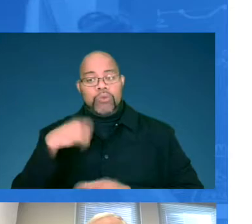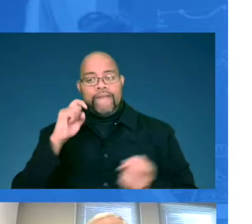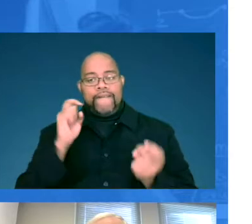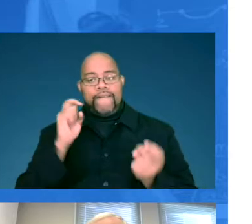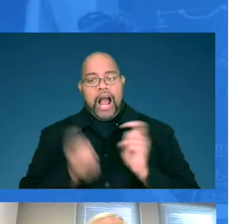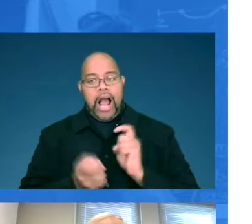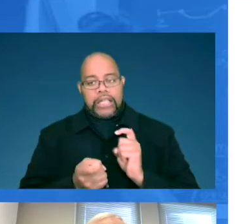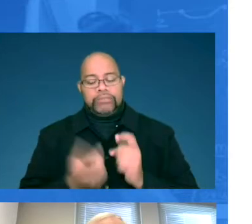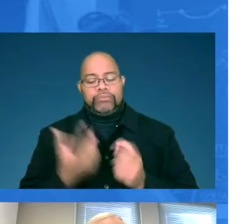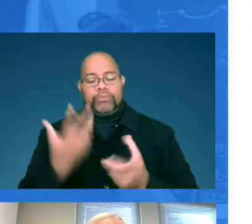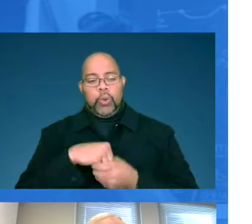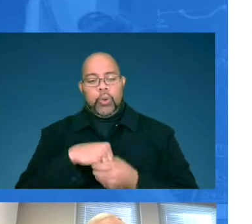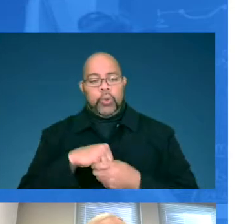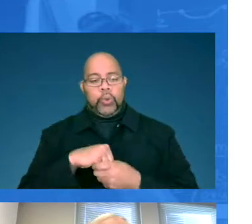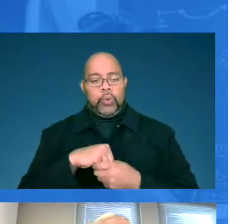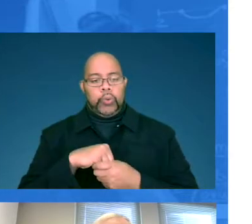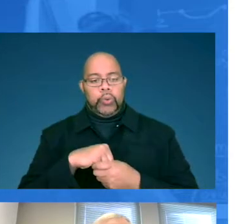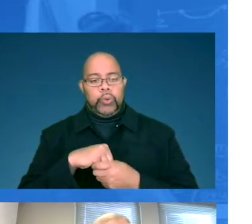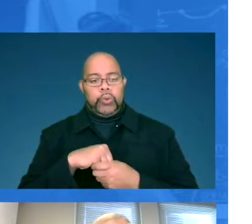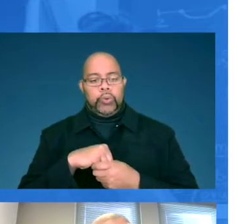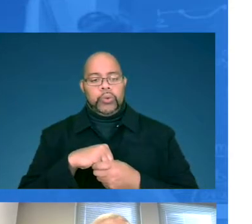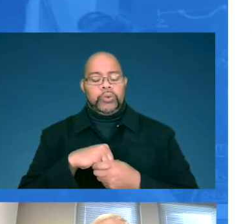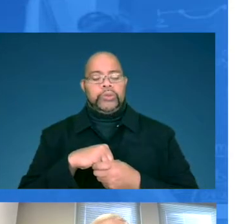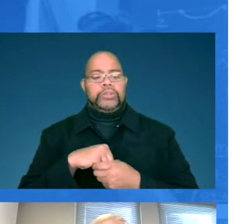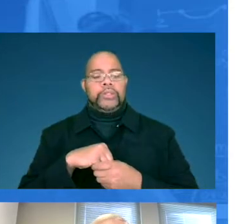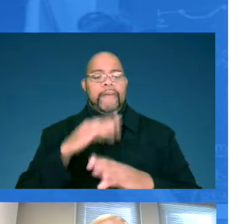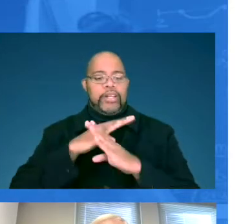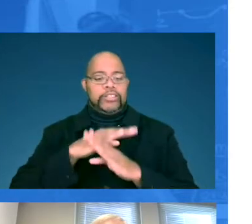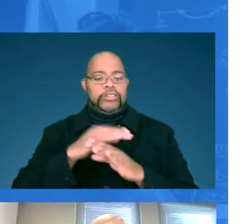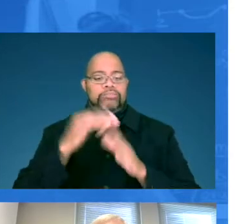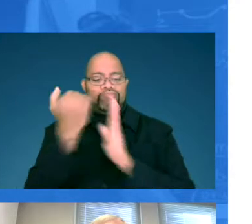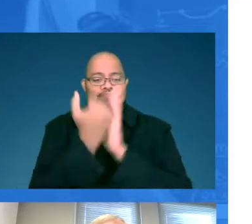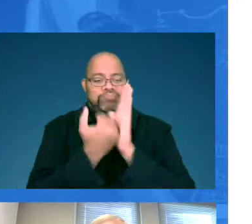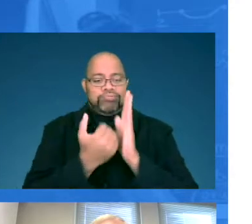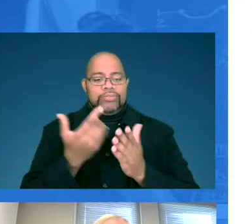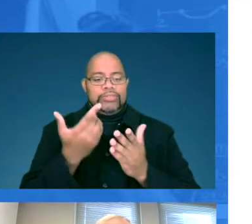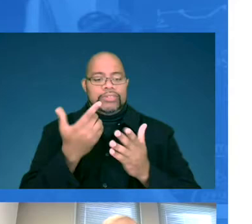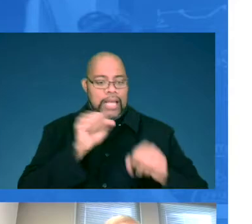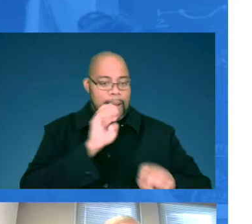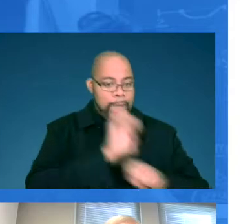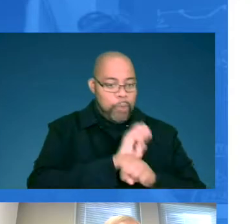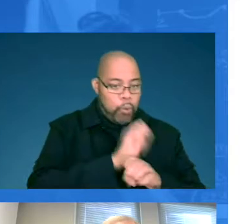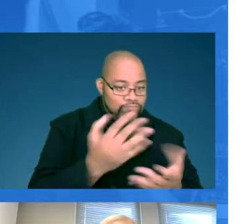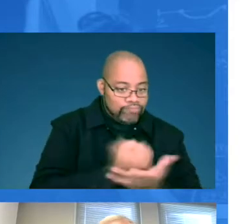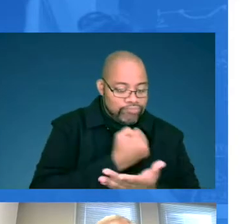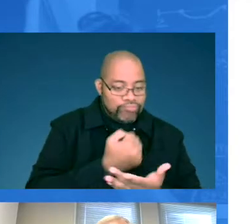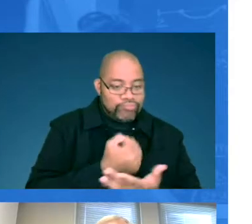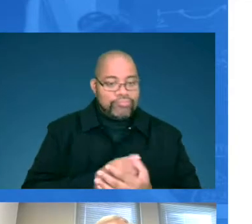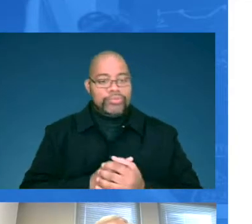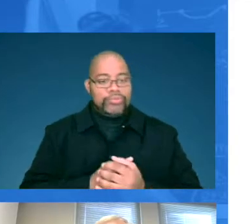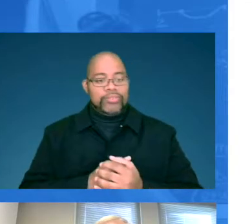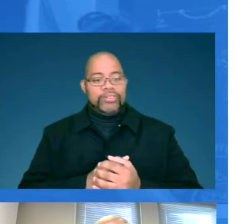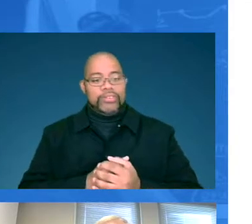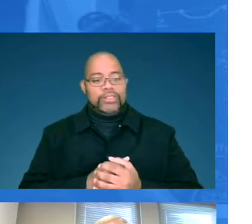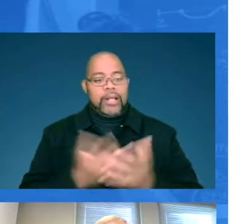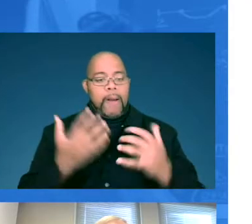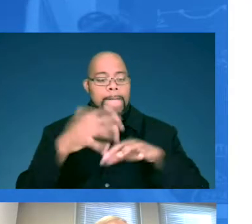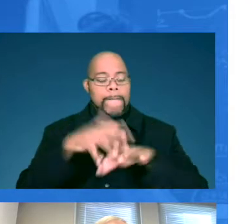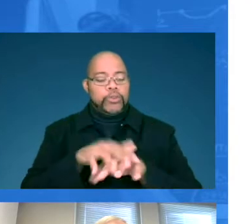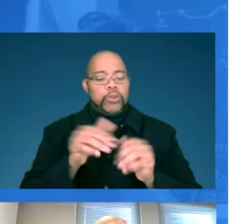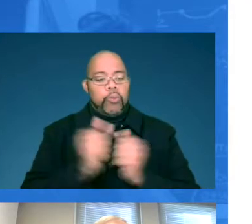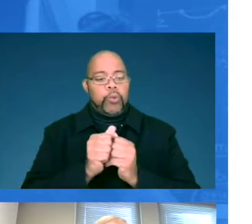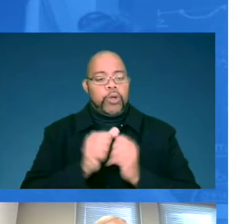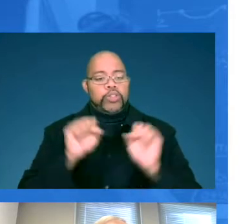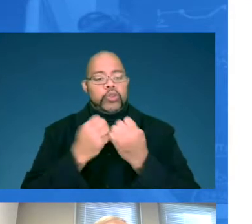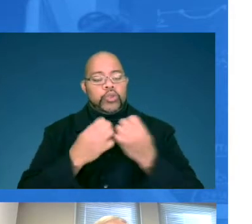prevention statutes I mentioned, employability, which is a career domain, merging with the social-emotional domain,